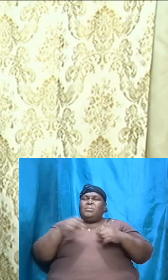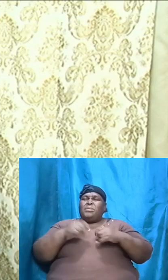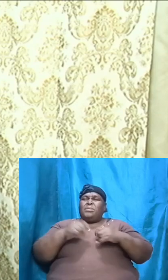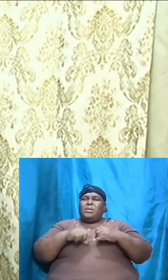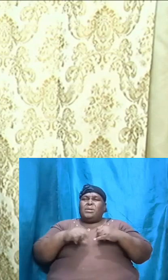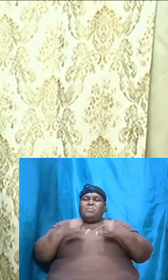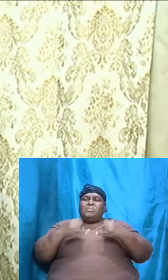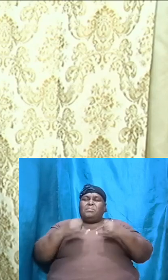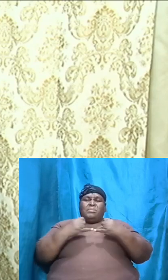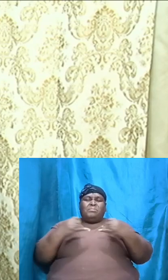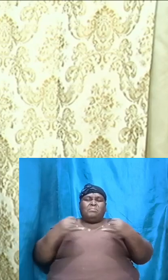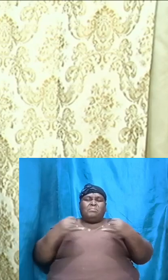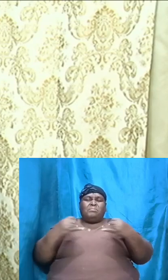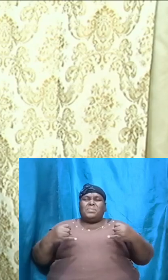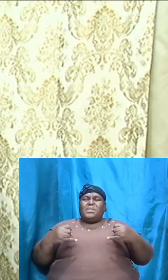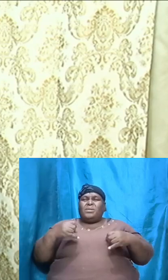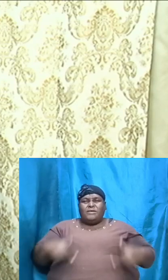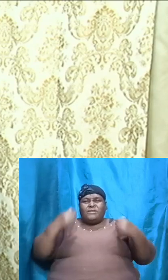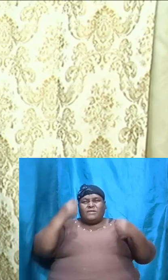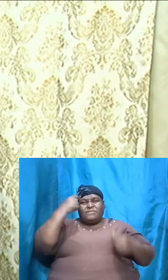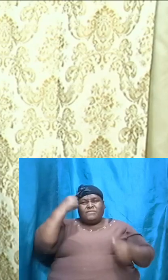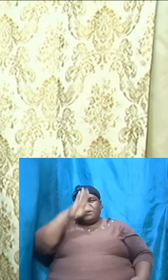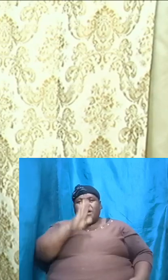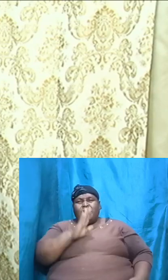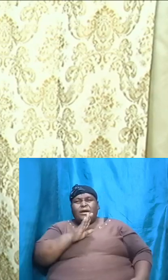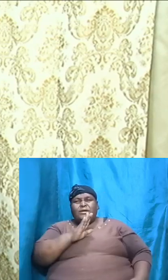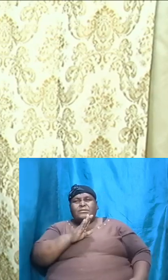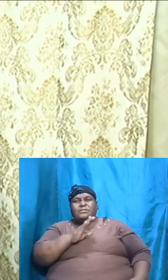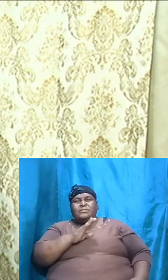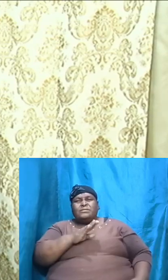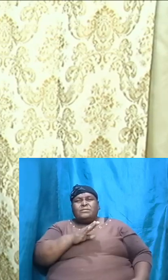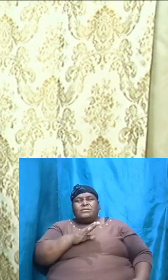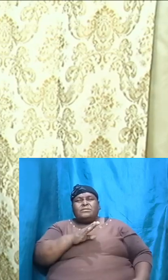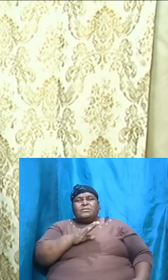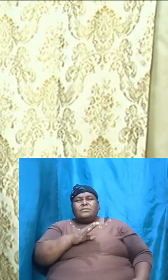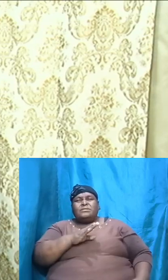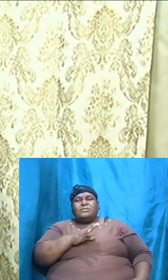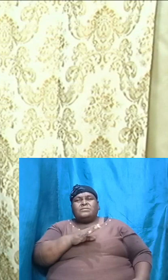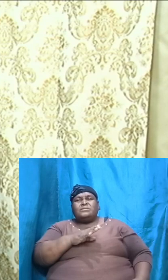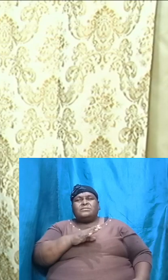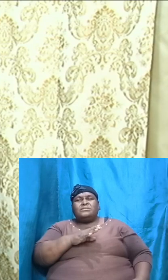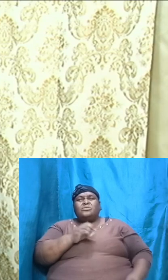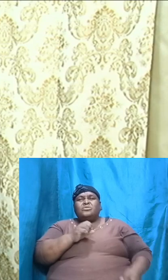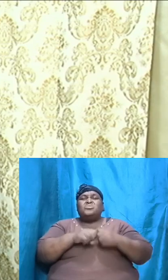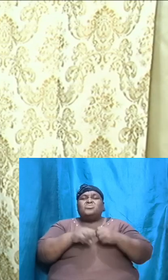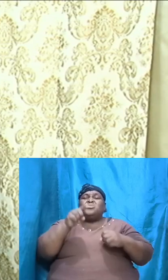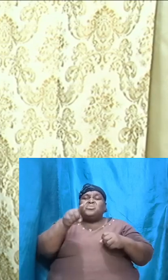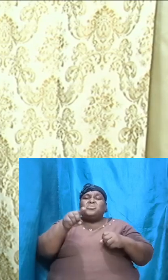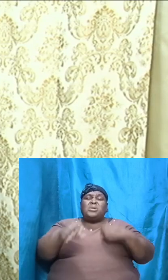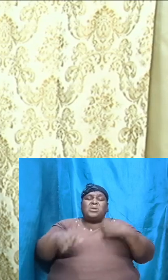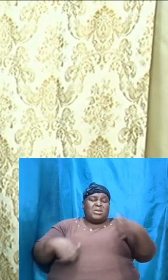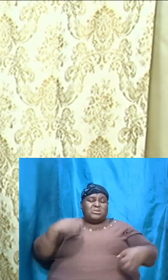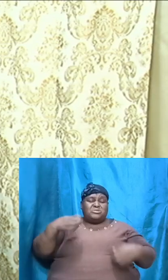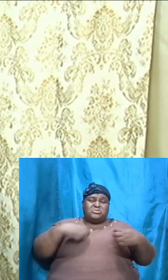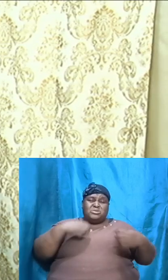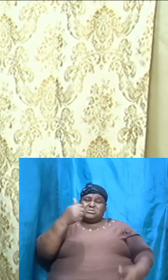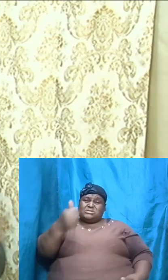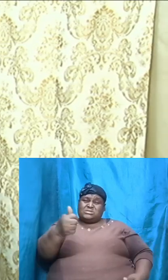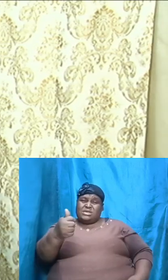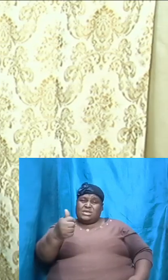with God. Any advice to marginalize your walk with God so that you can enjoy yourself